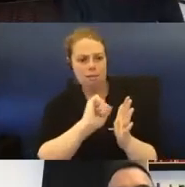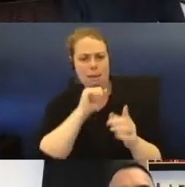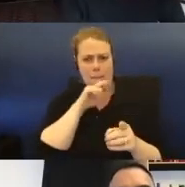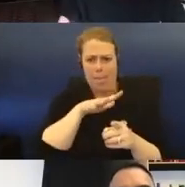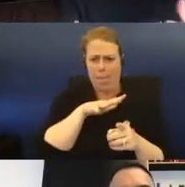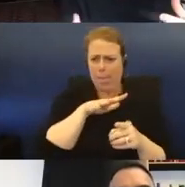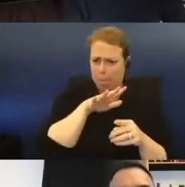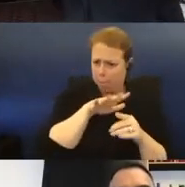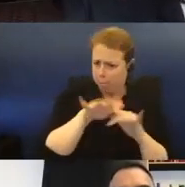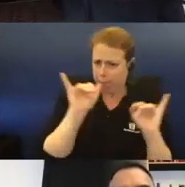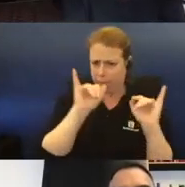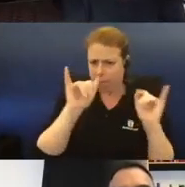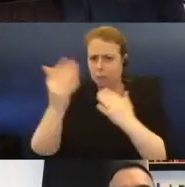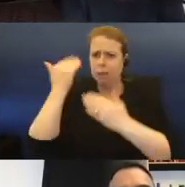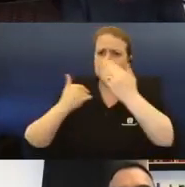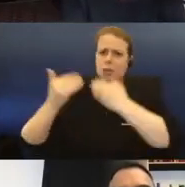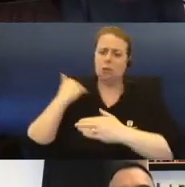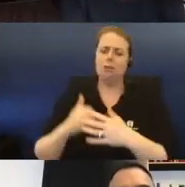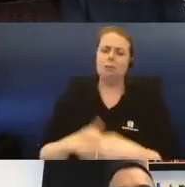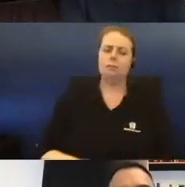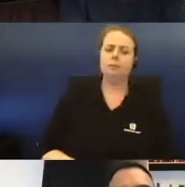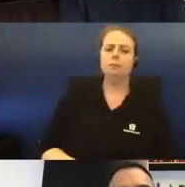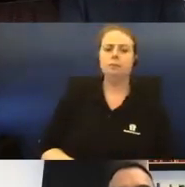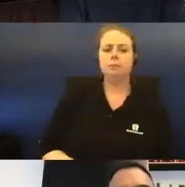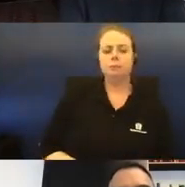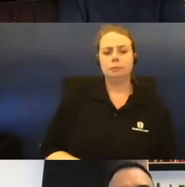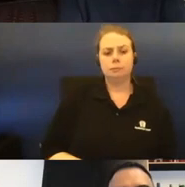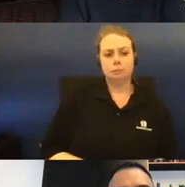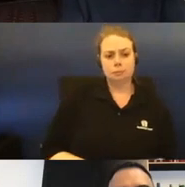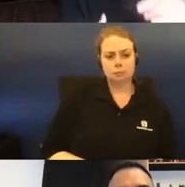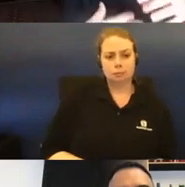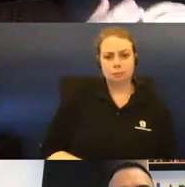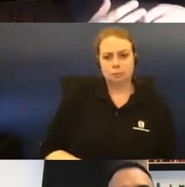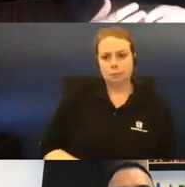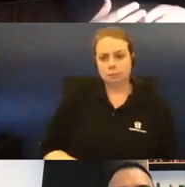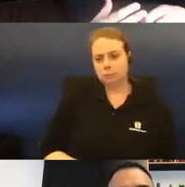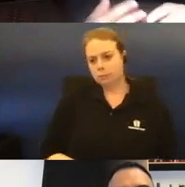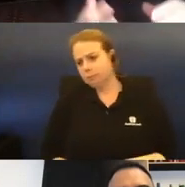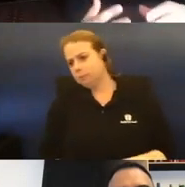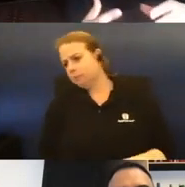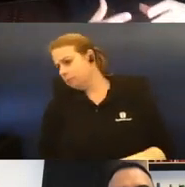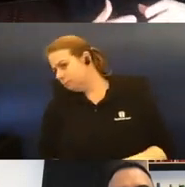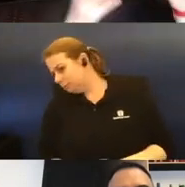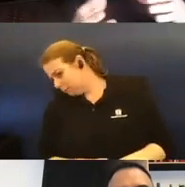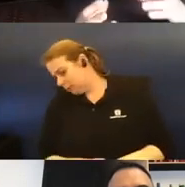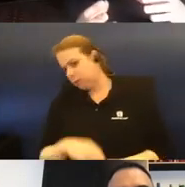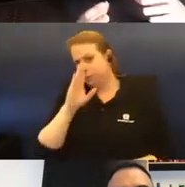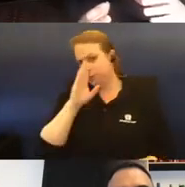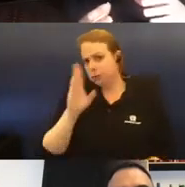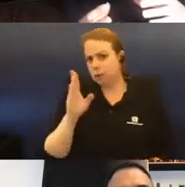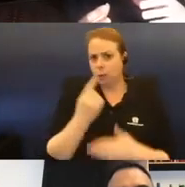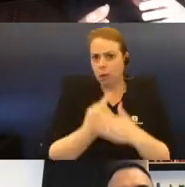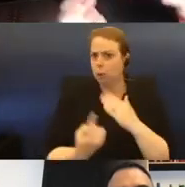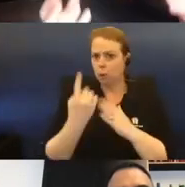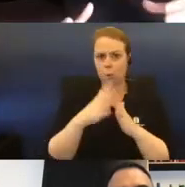represents. So, first off, I straight away, I only had a week to